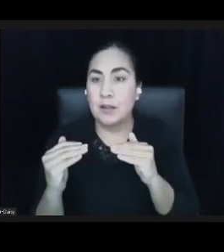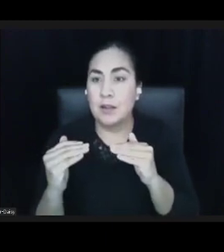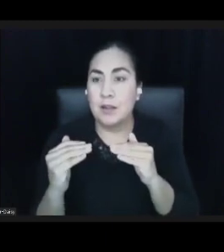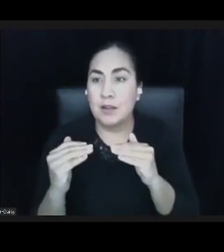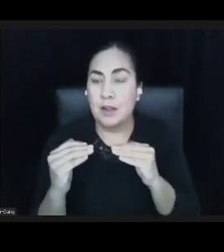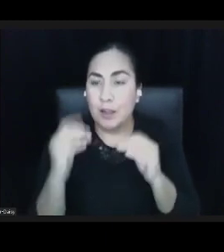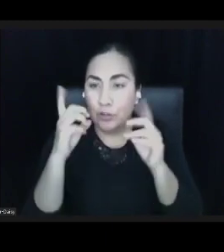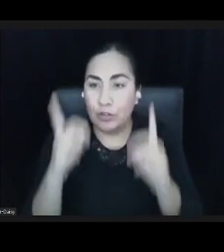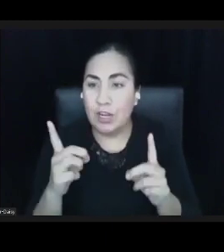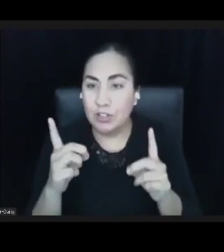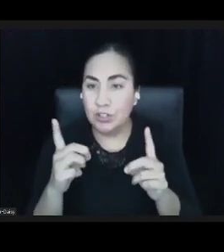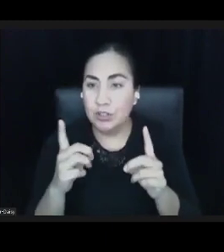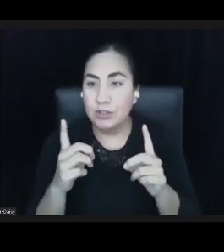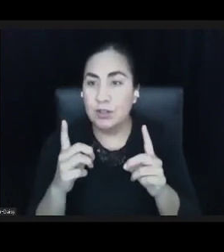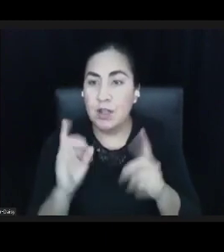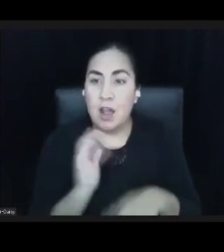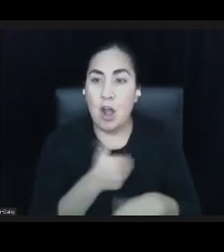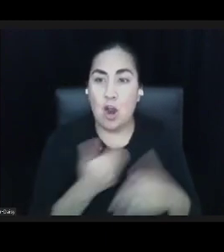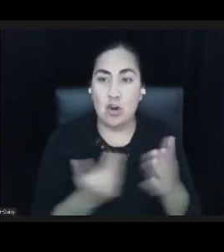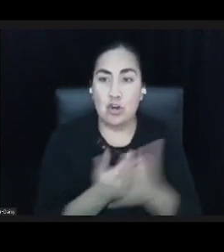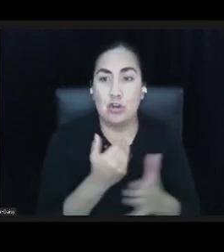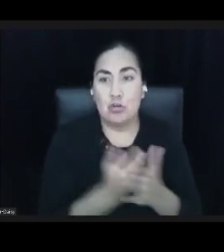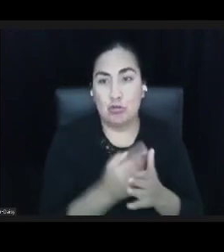And our new strategic plan.